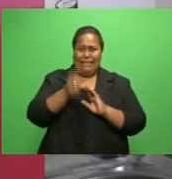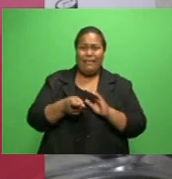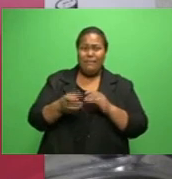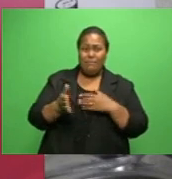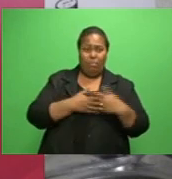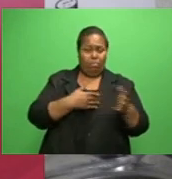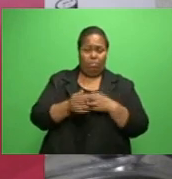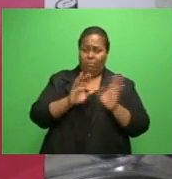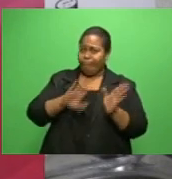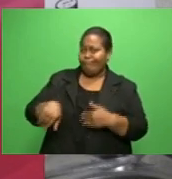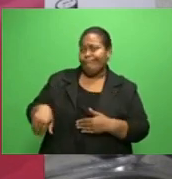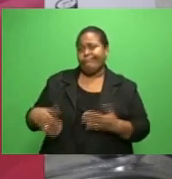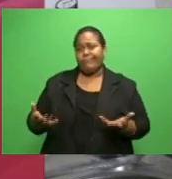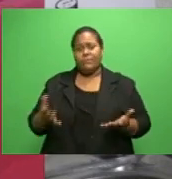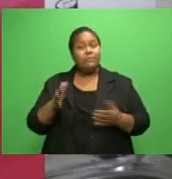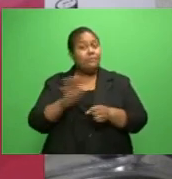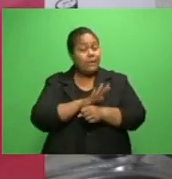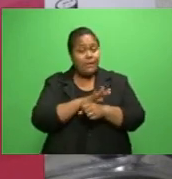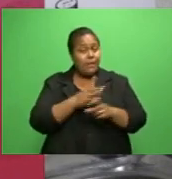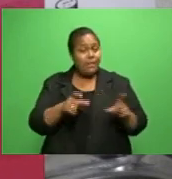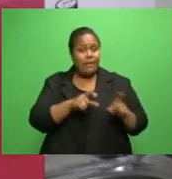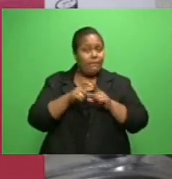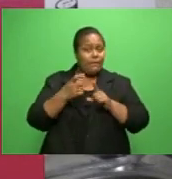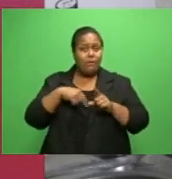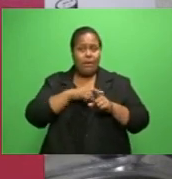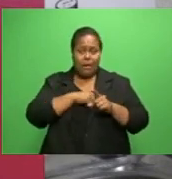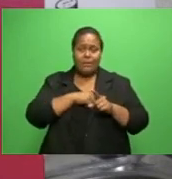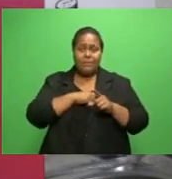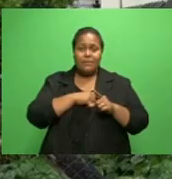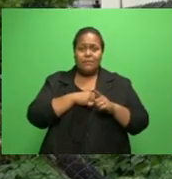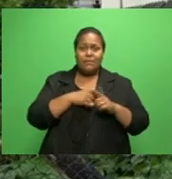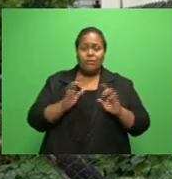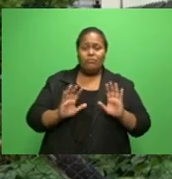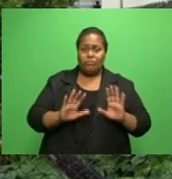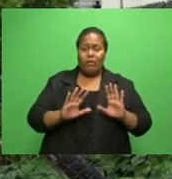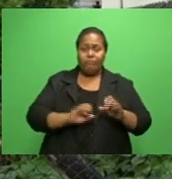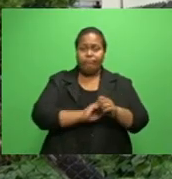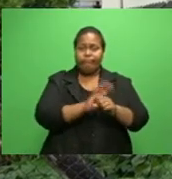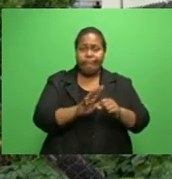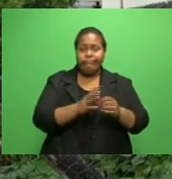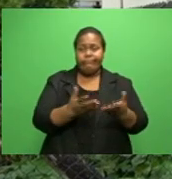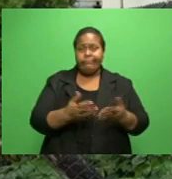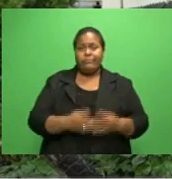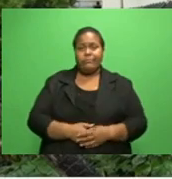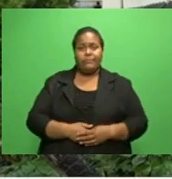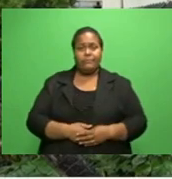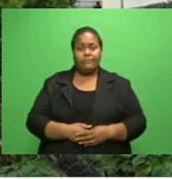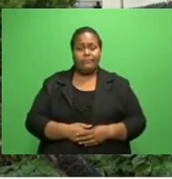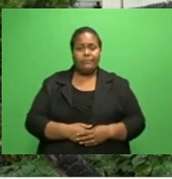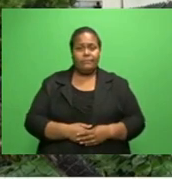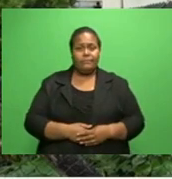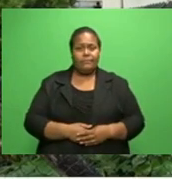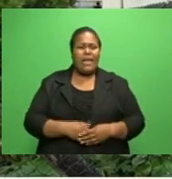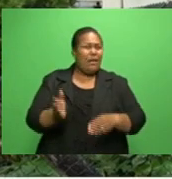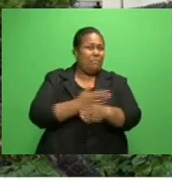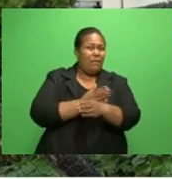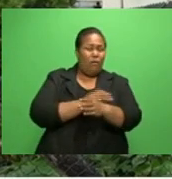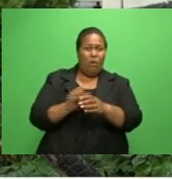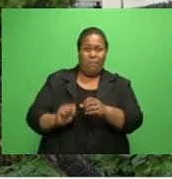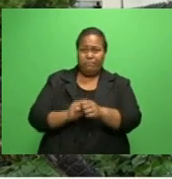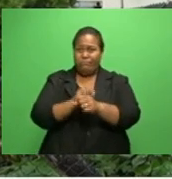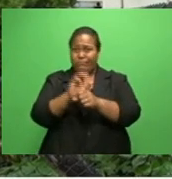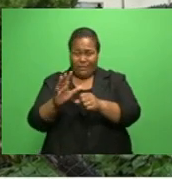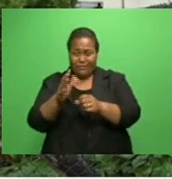it makes it difficult for us in our battle against COVID-19. Dr. Fong says before the pandemic, concerns about